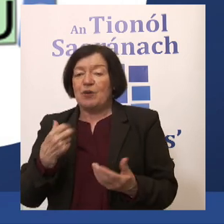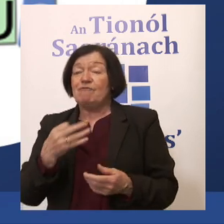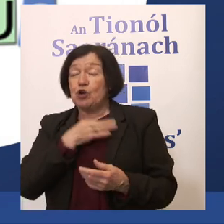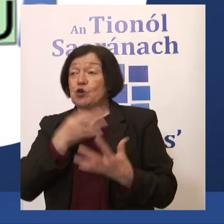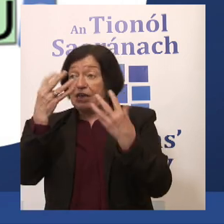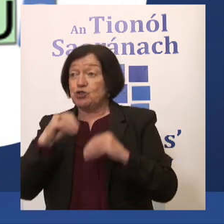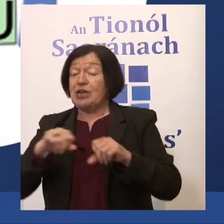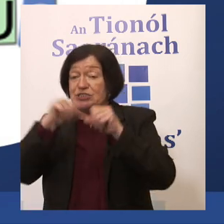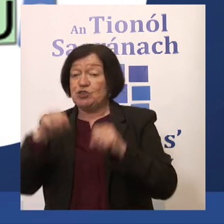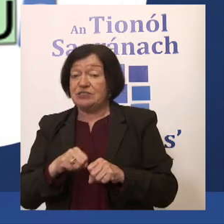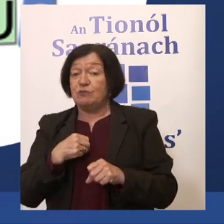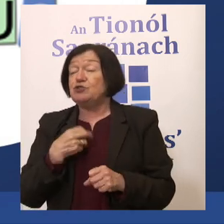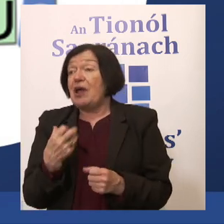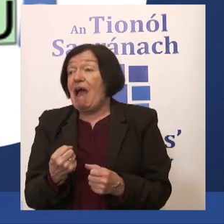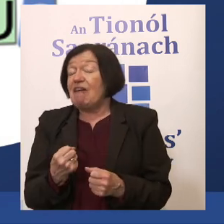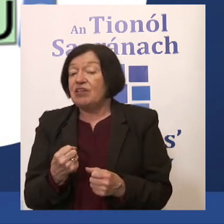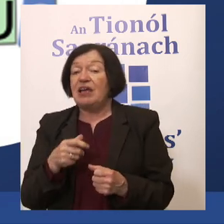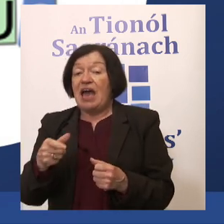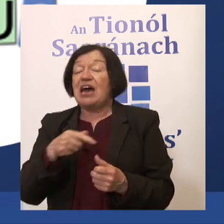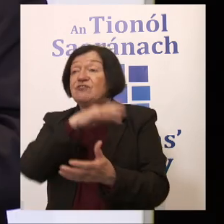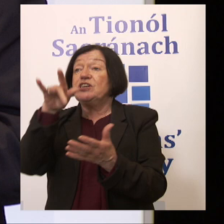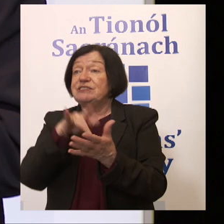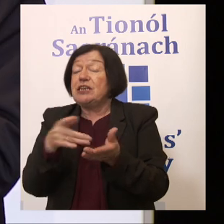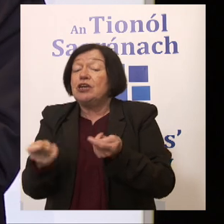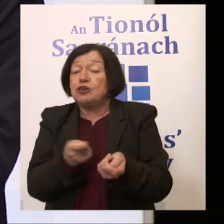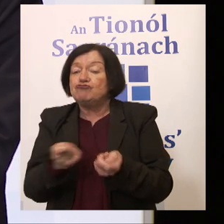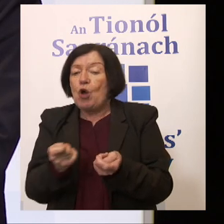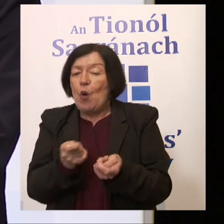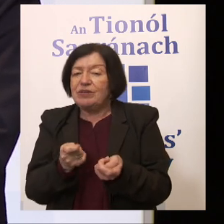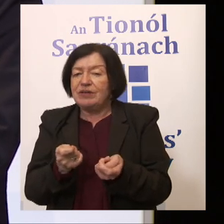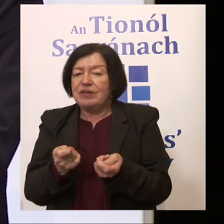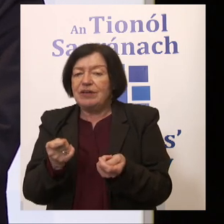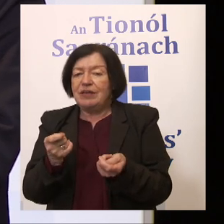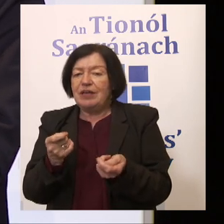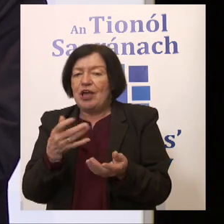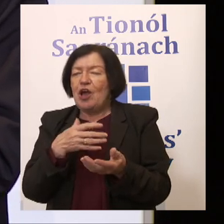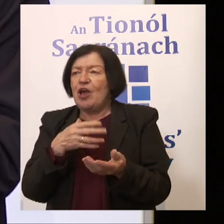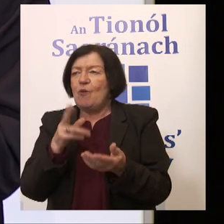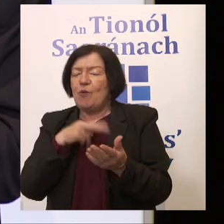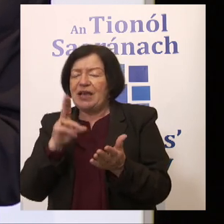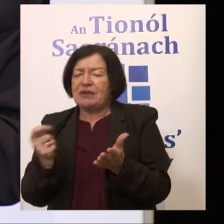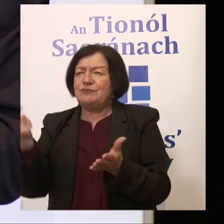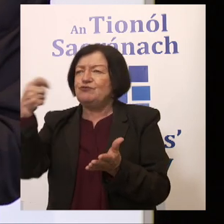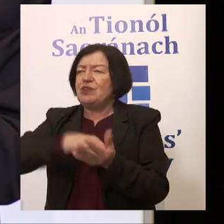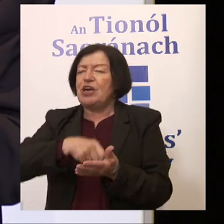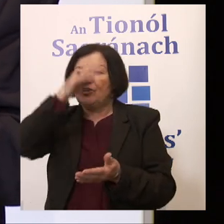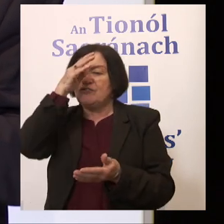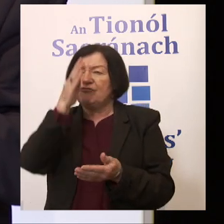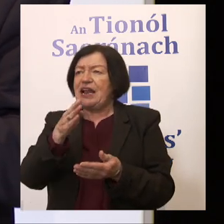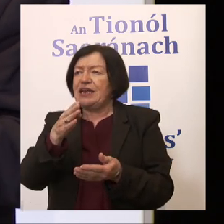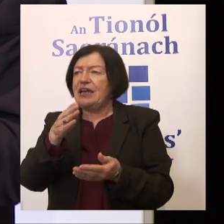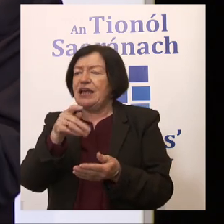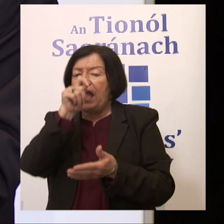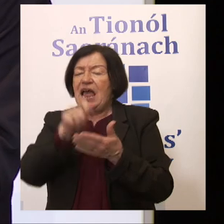good education system, which we probably have. And if it's very centrally controlled, what do we do that inserts a directly elected official